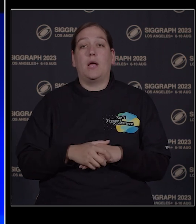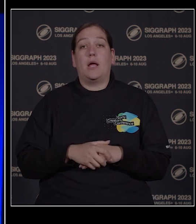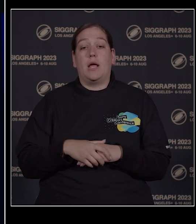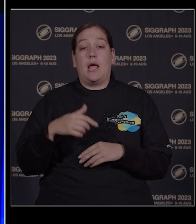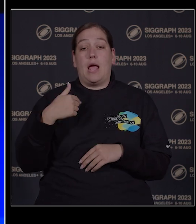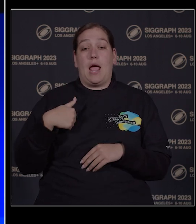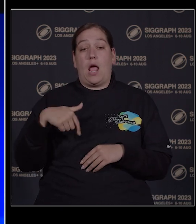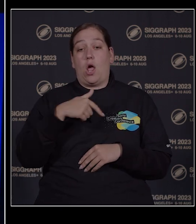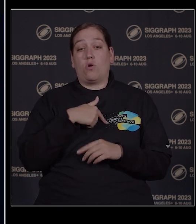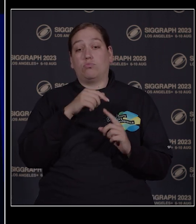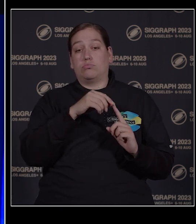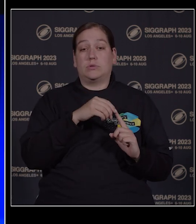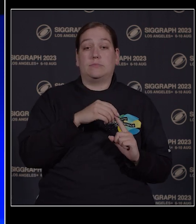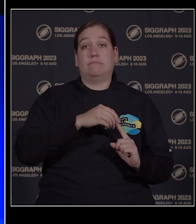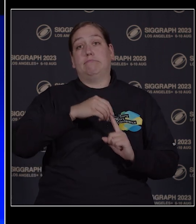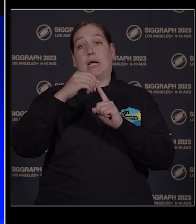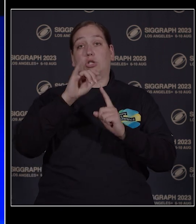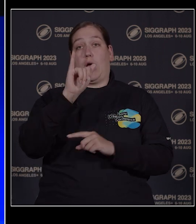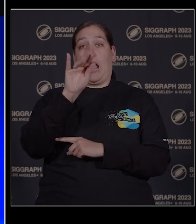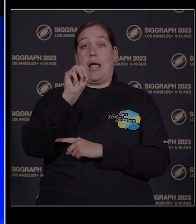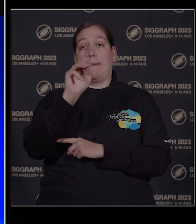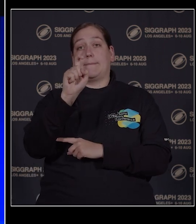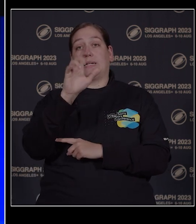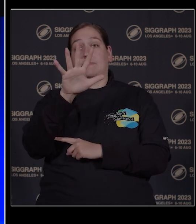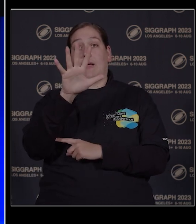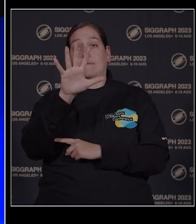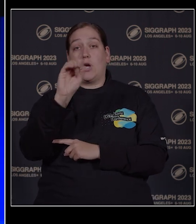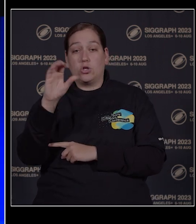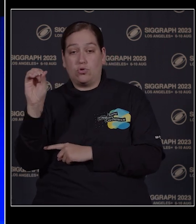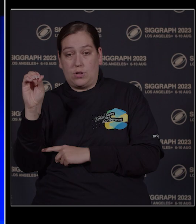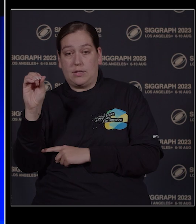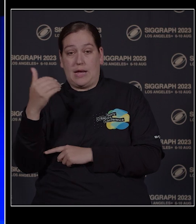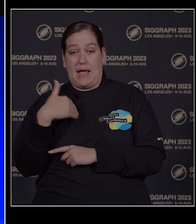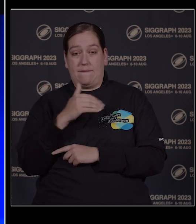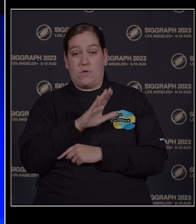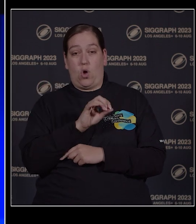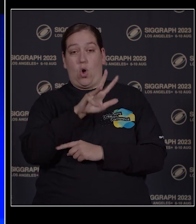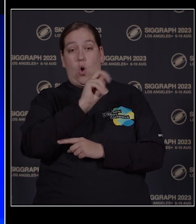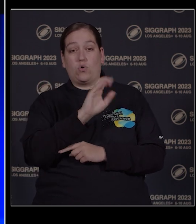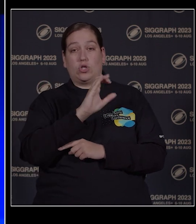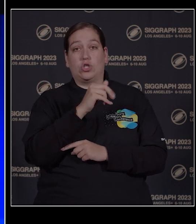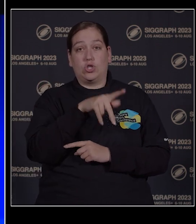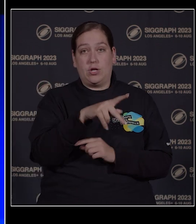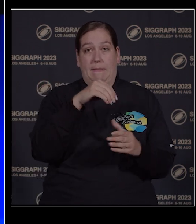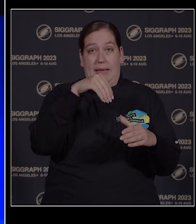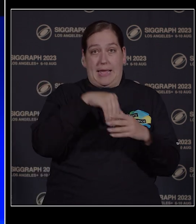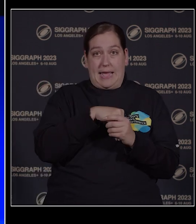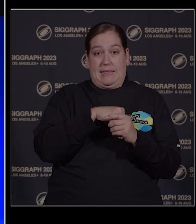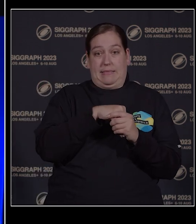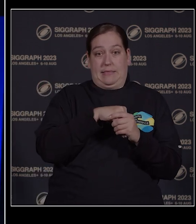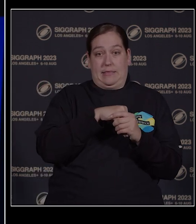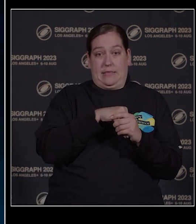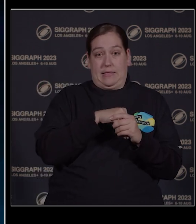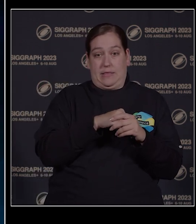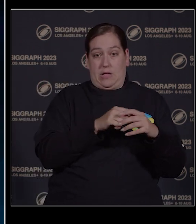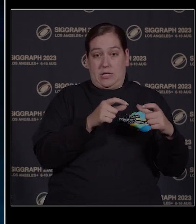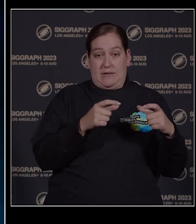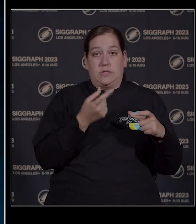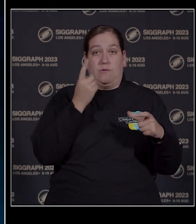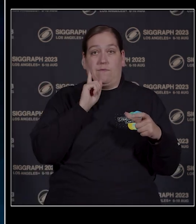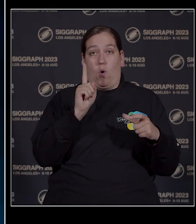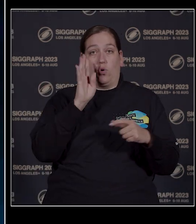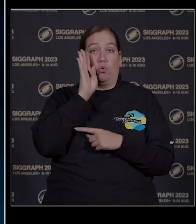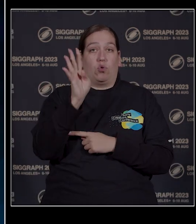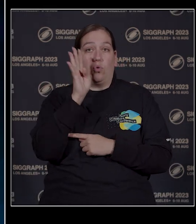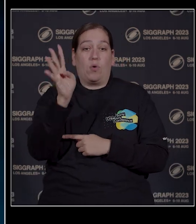vision sensor, IMX500, is equipped with the on-chip, edge-side image processing capability to enable creative solutions.